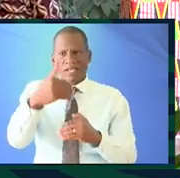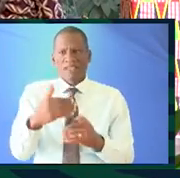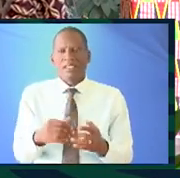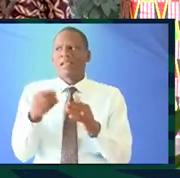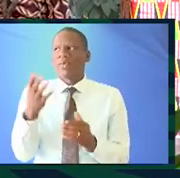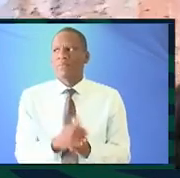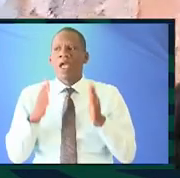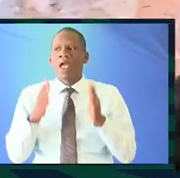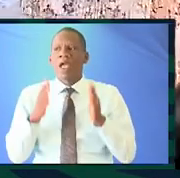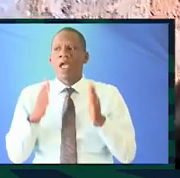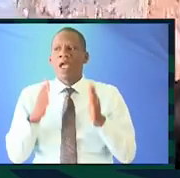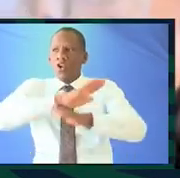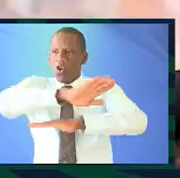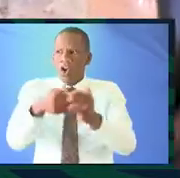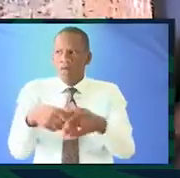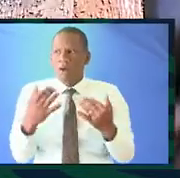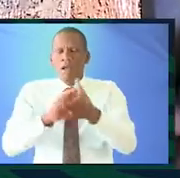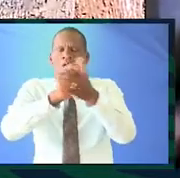start there hi everyone